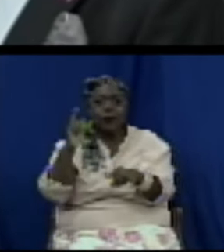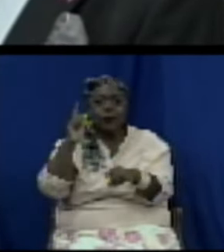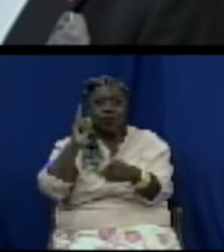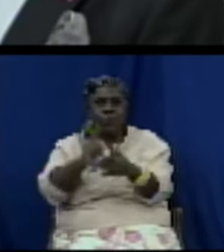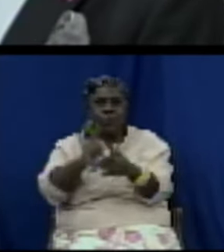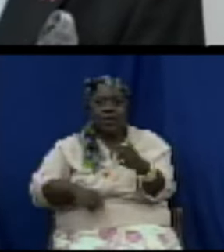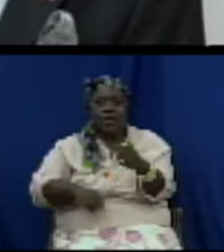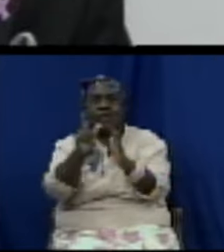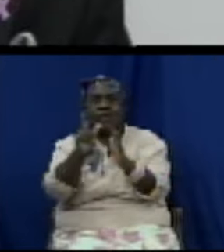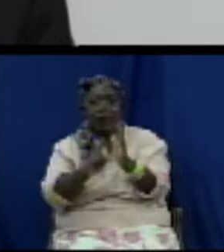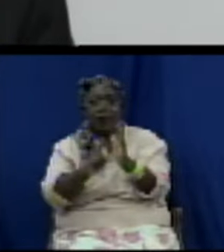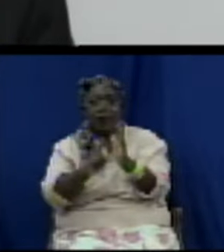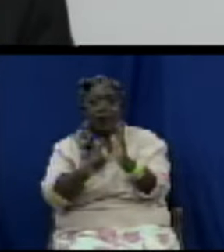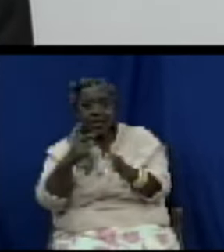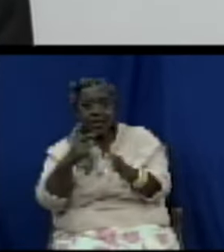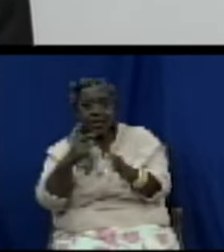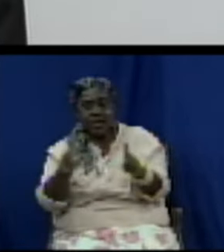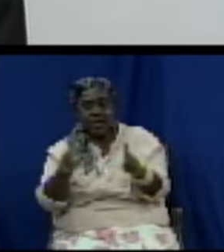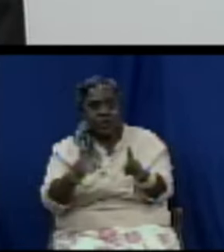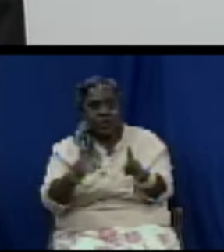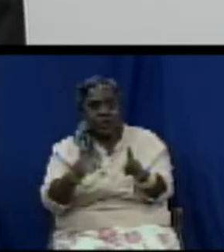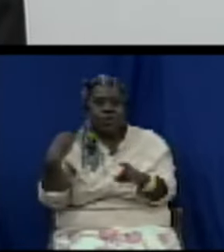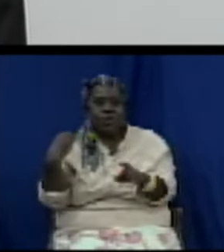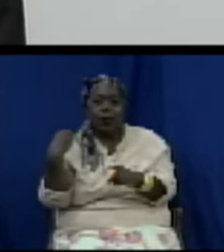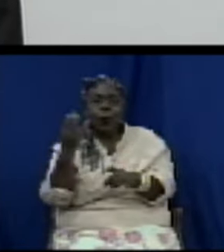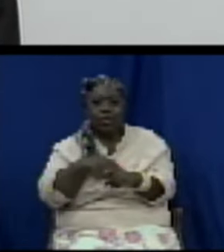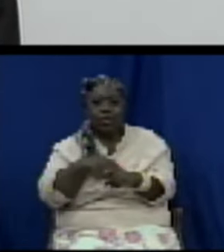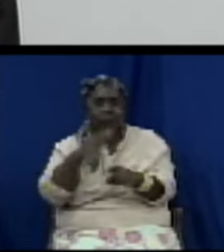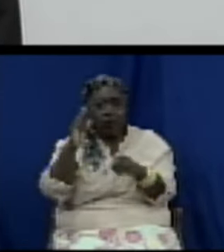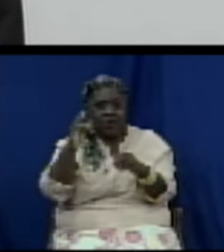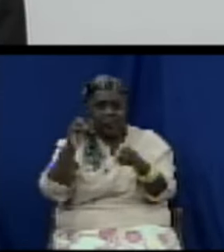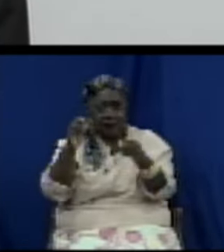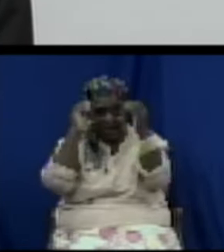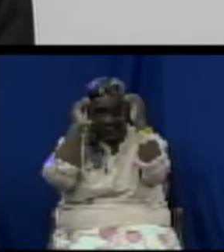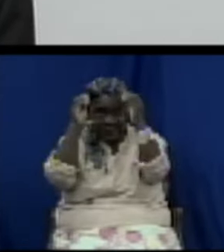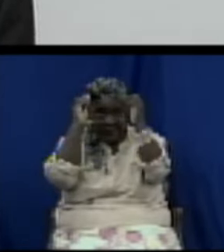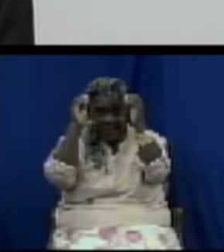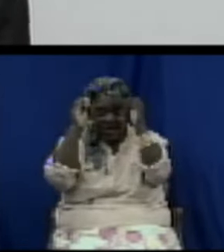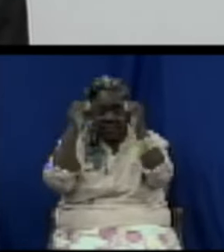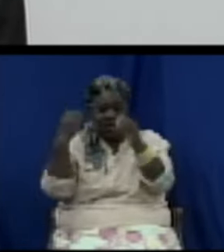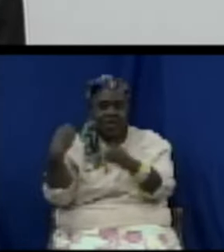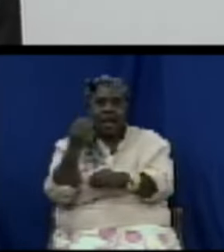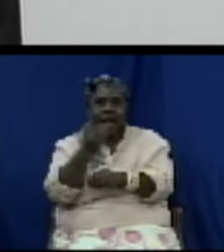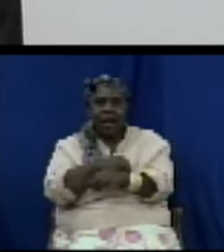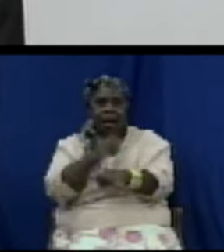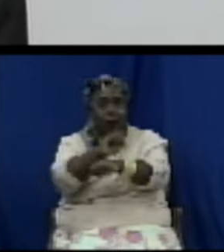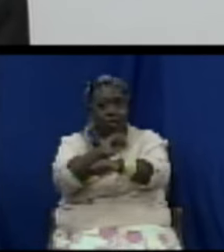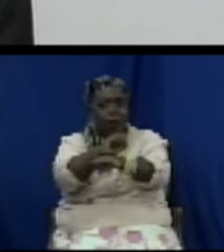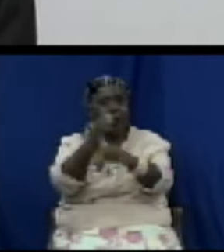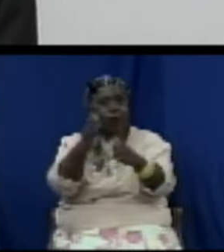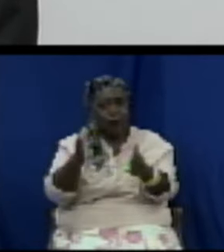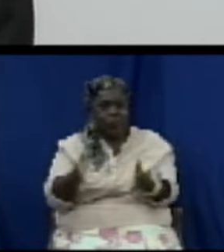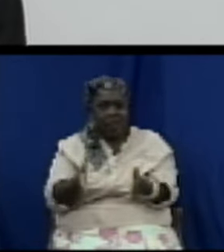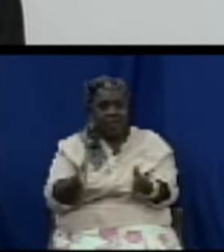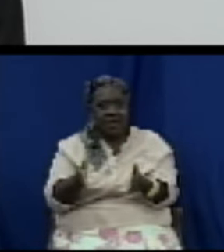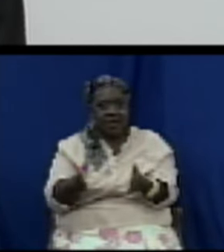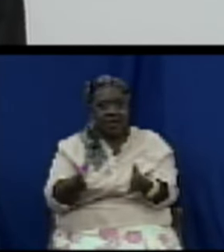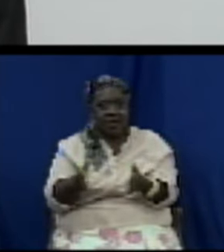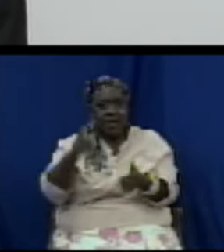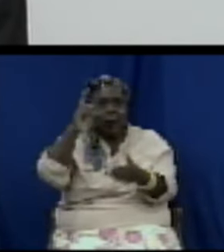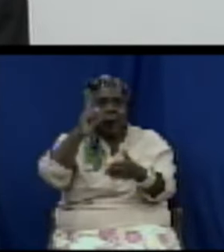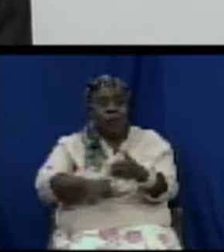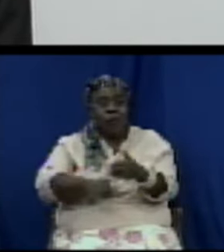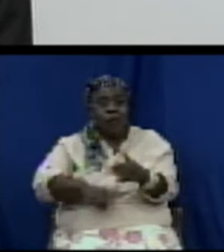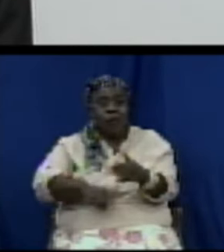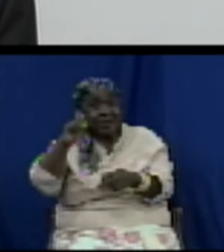we will train those who at the moment need